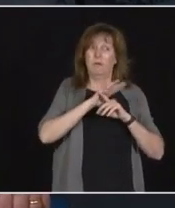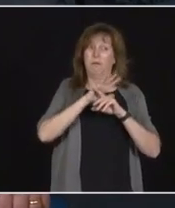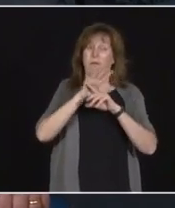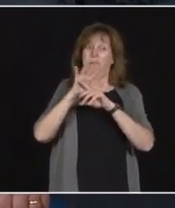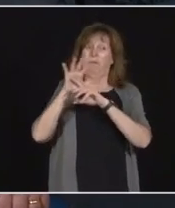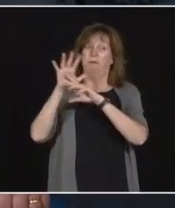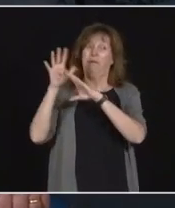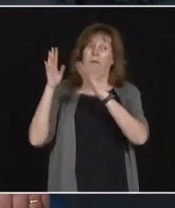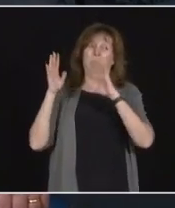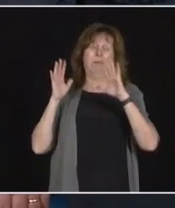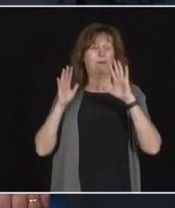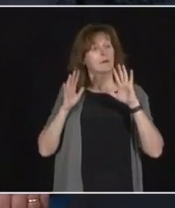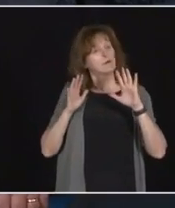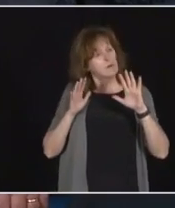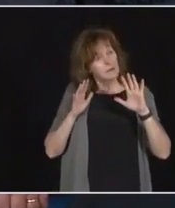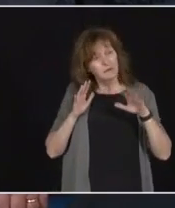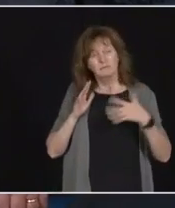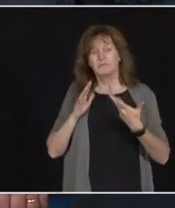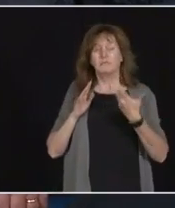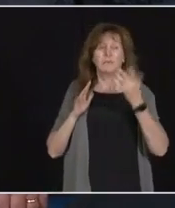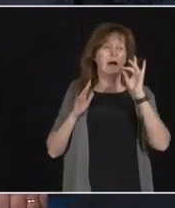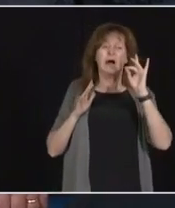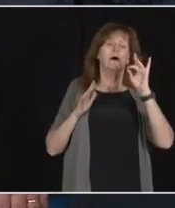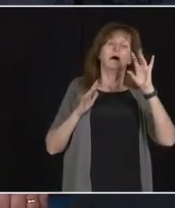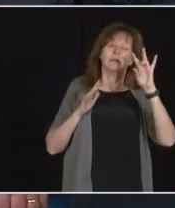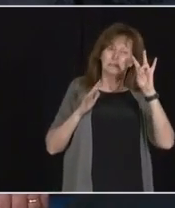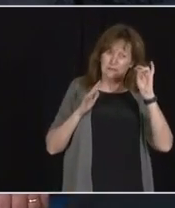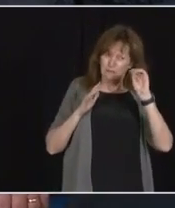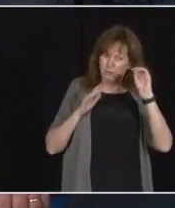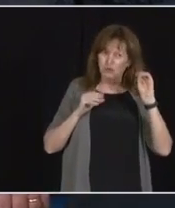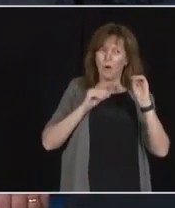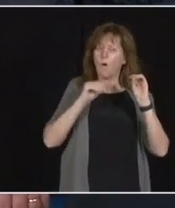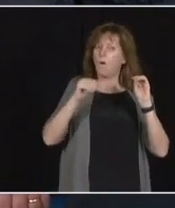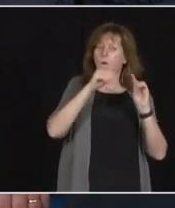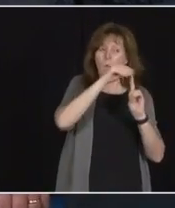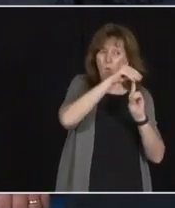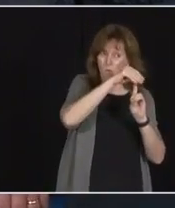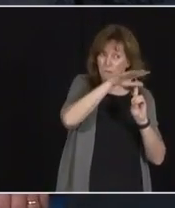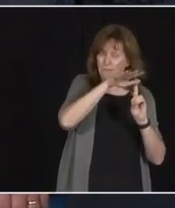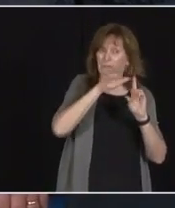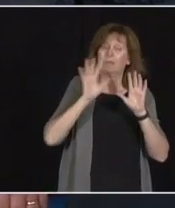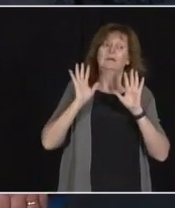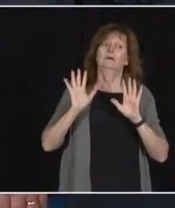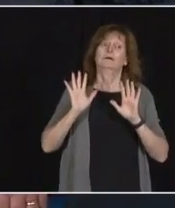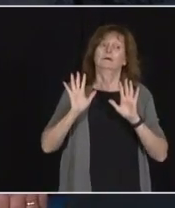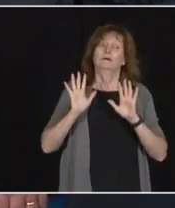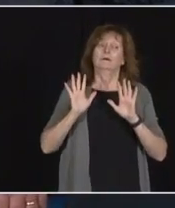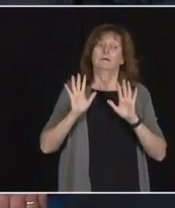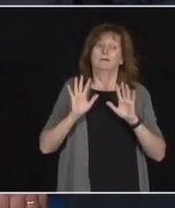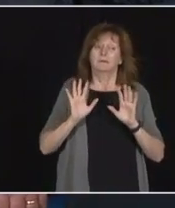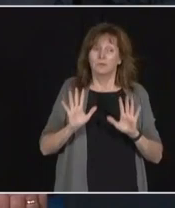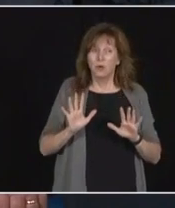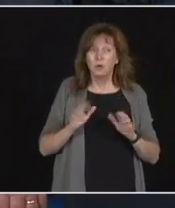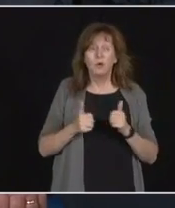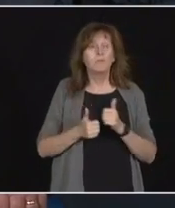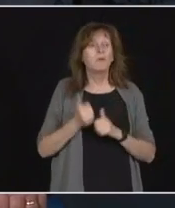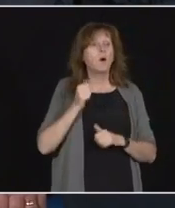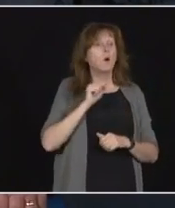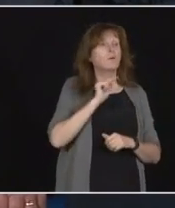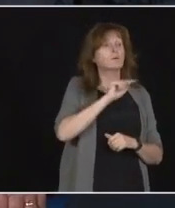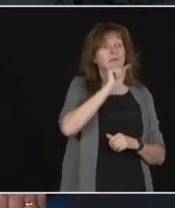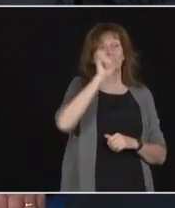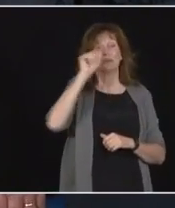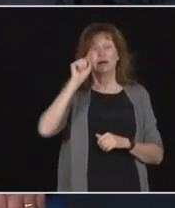Or 70%. Just going into the peak, were at about 80. So the majority of our homes were never in outbreak. And even